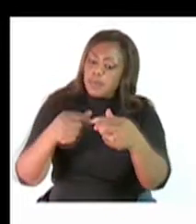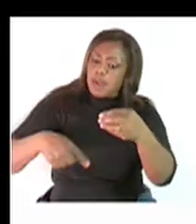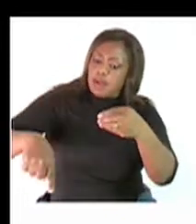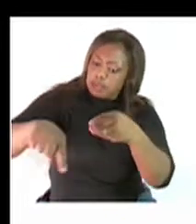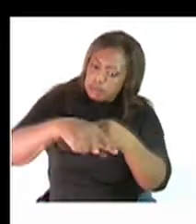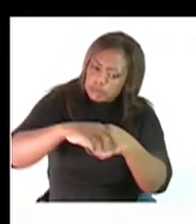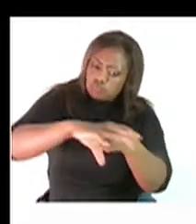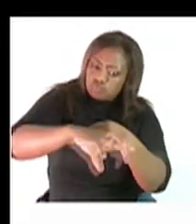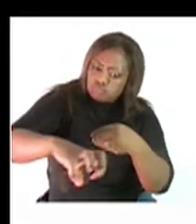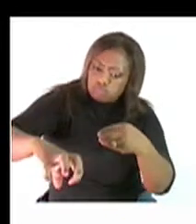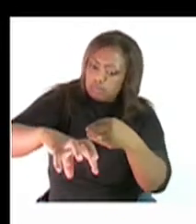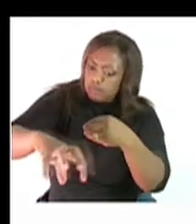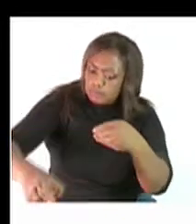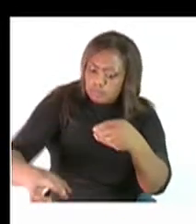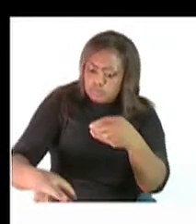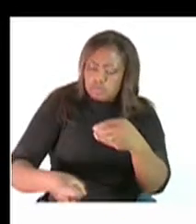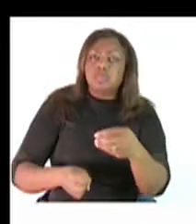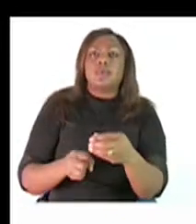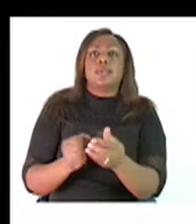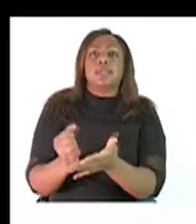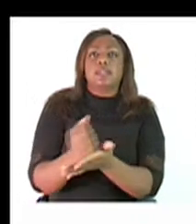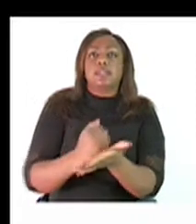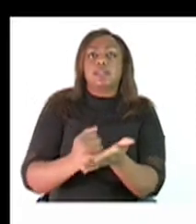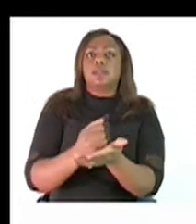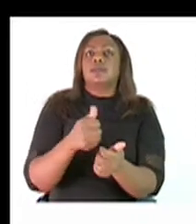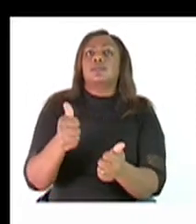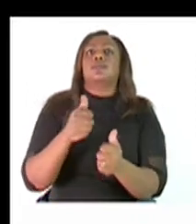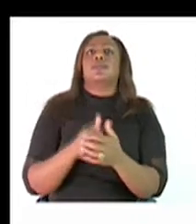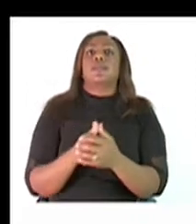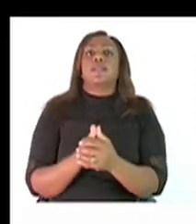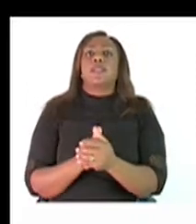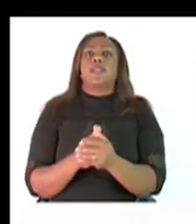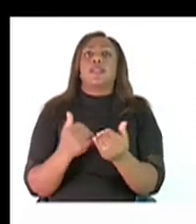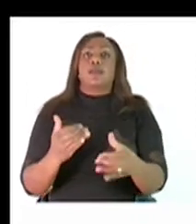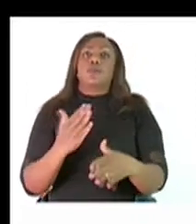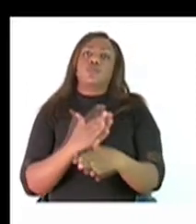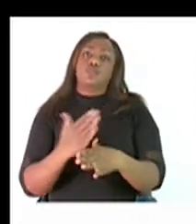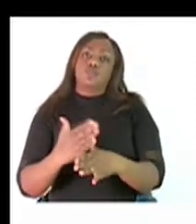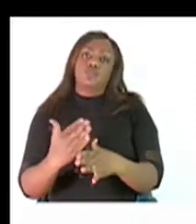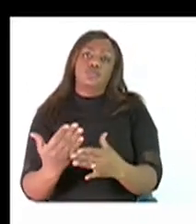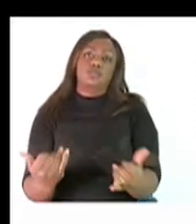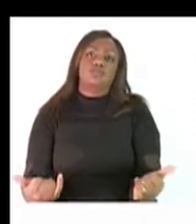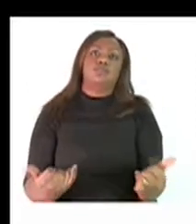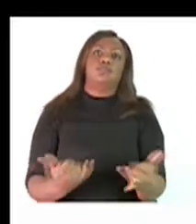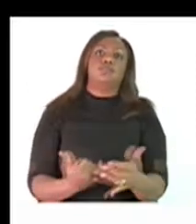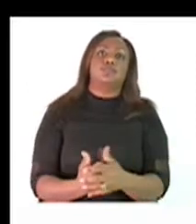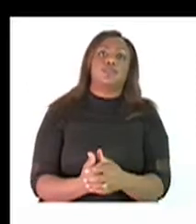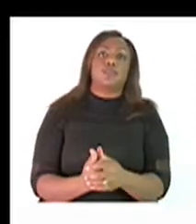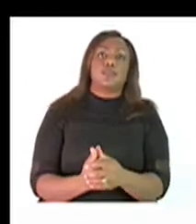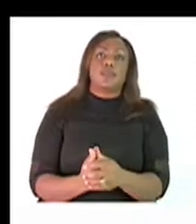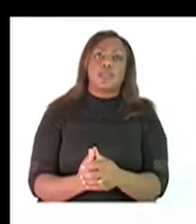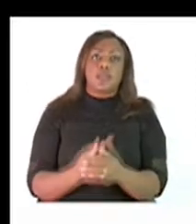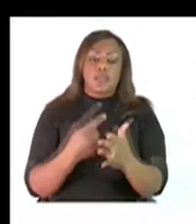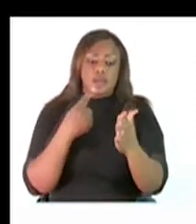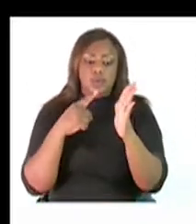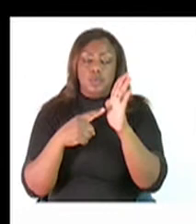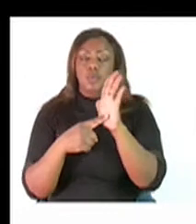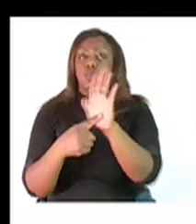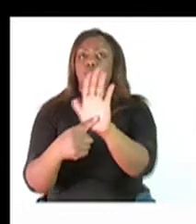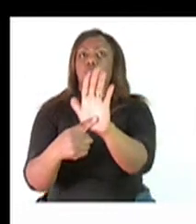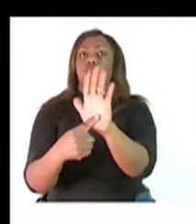Now, we are going to do a short activity. Let's read the questions together.